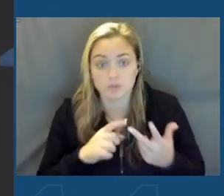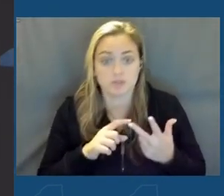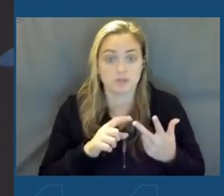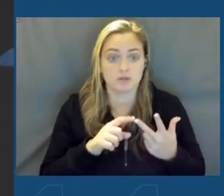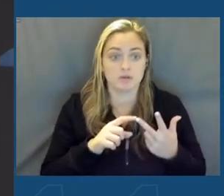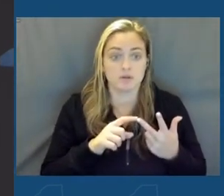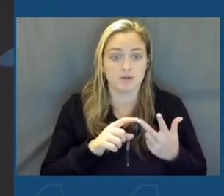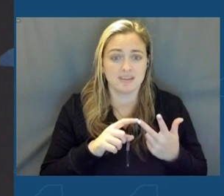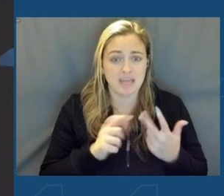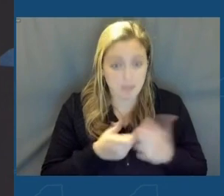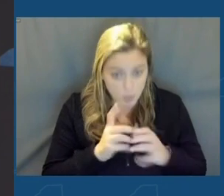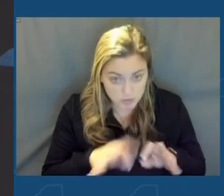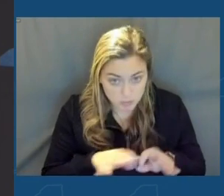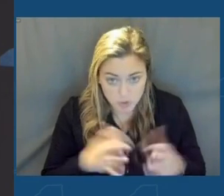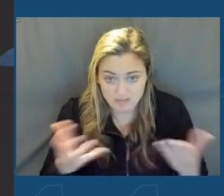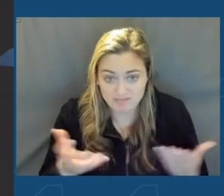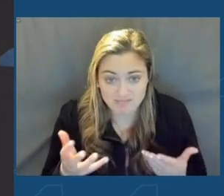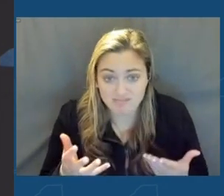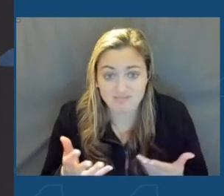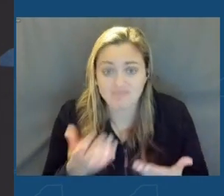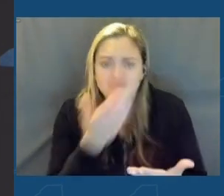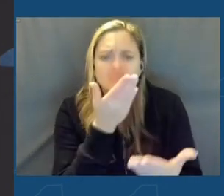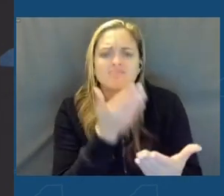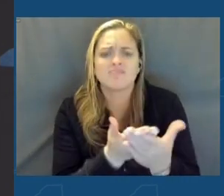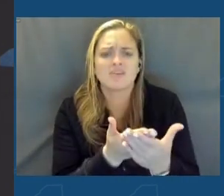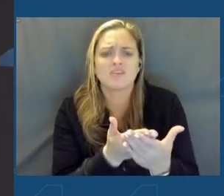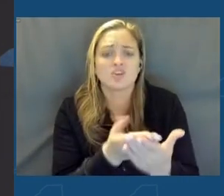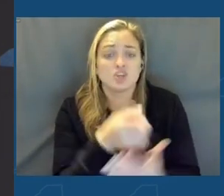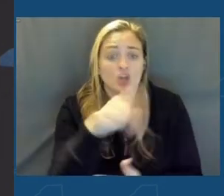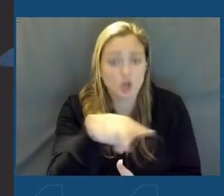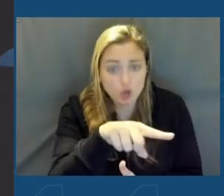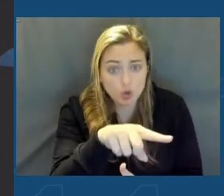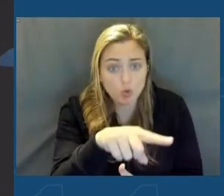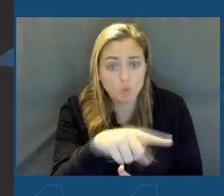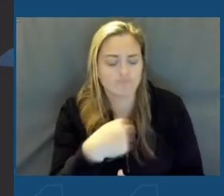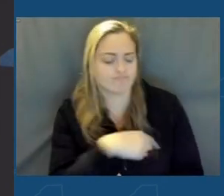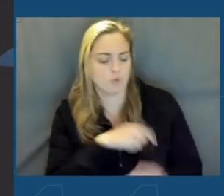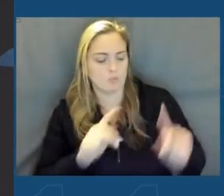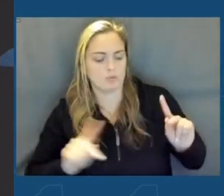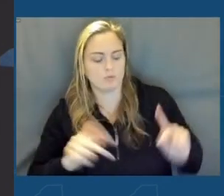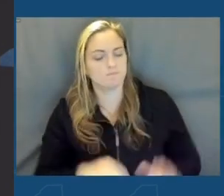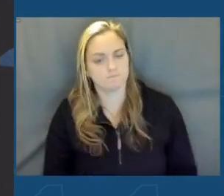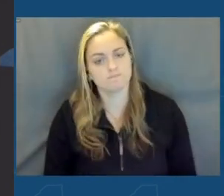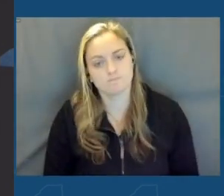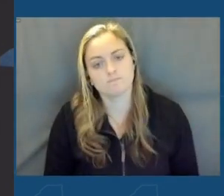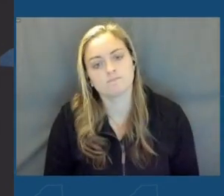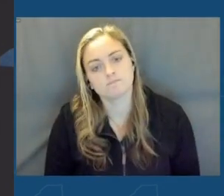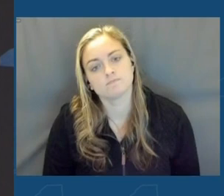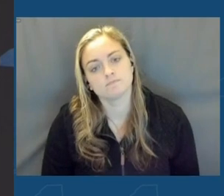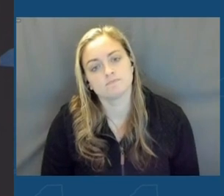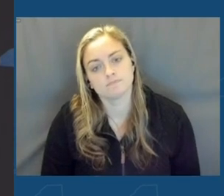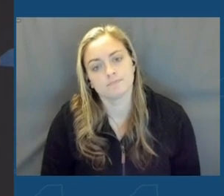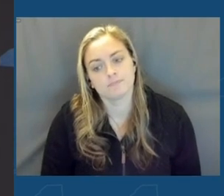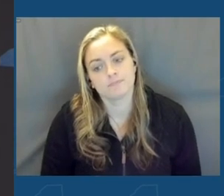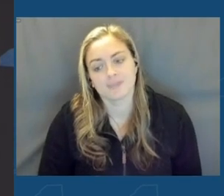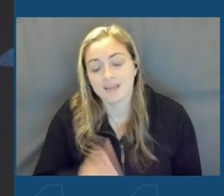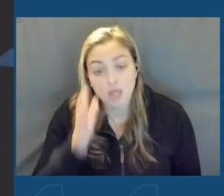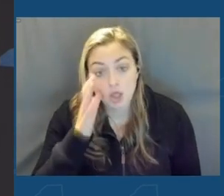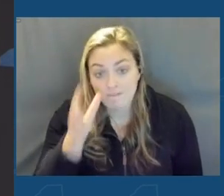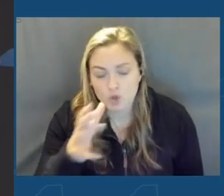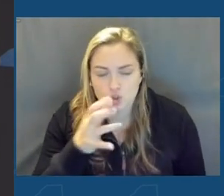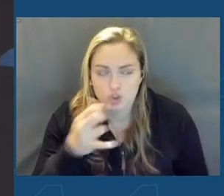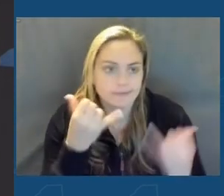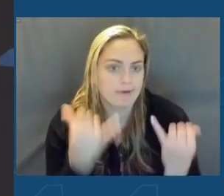and most important, it's validation in you, our people. The future of this country is now.